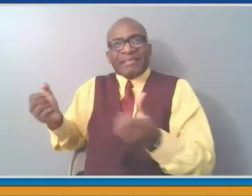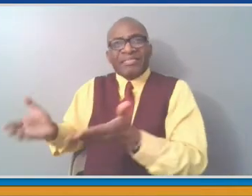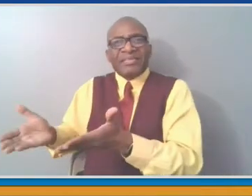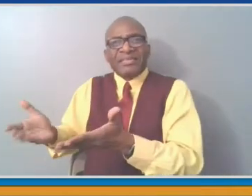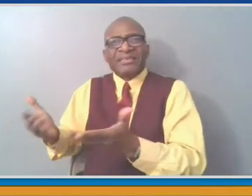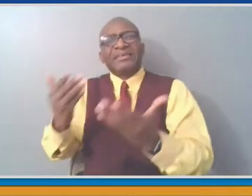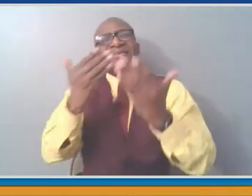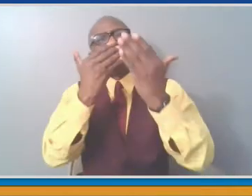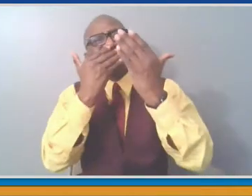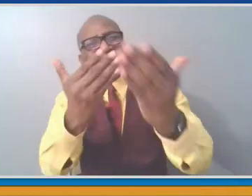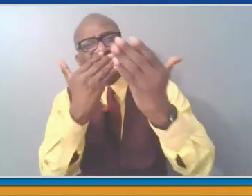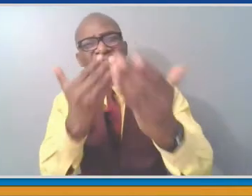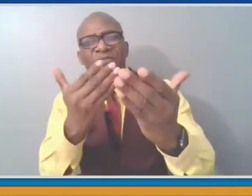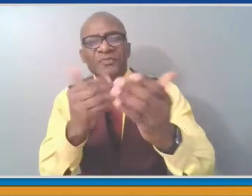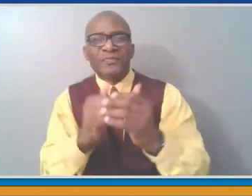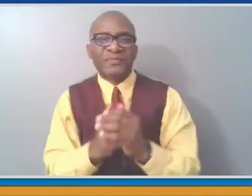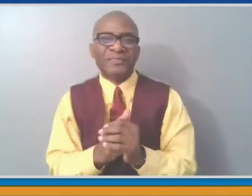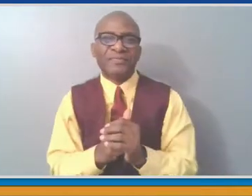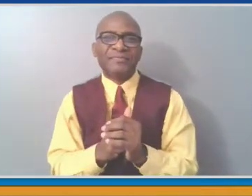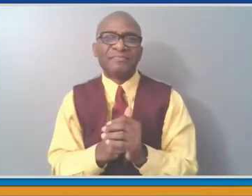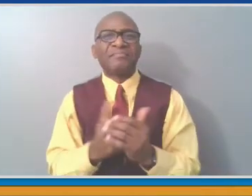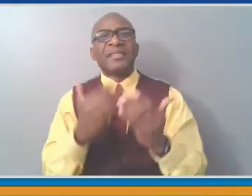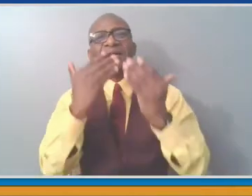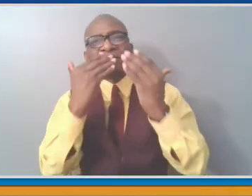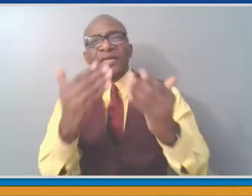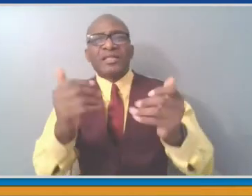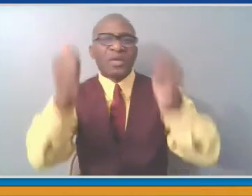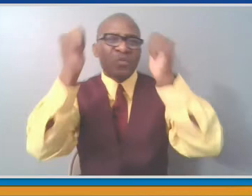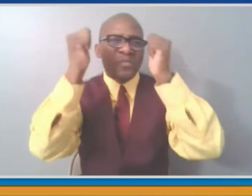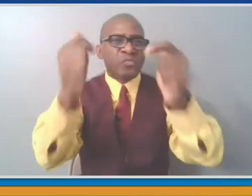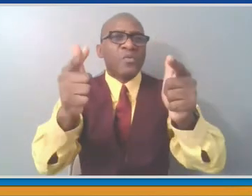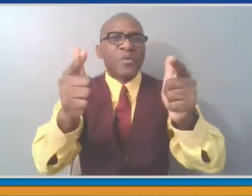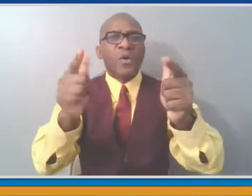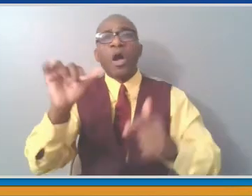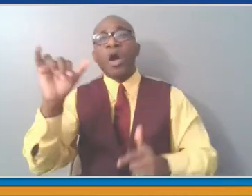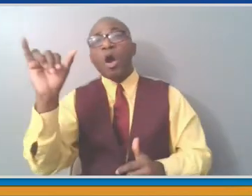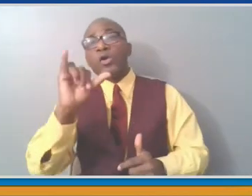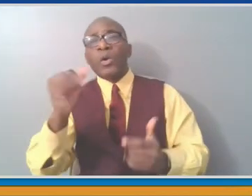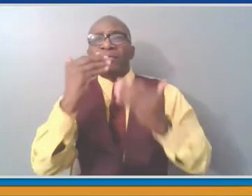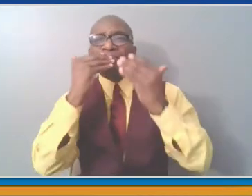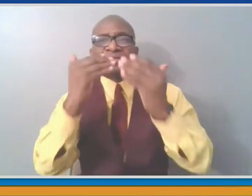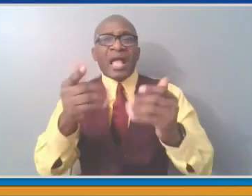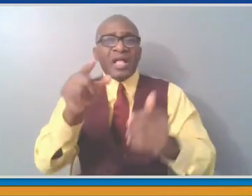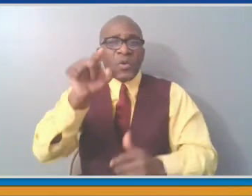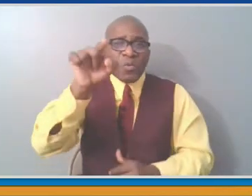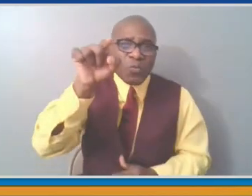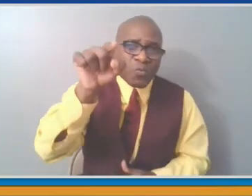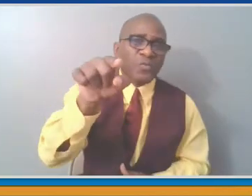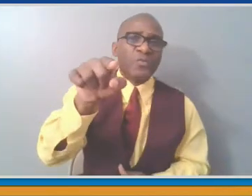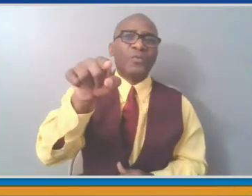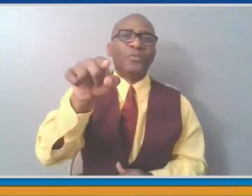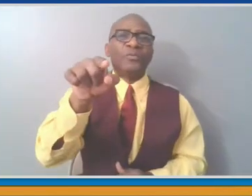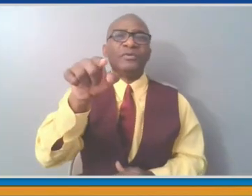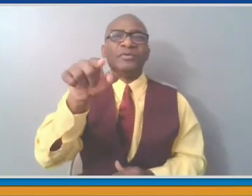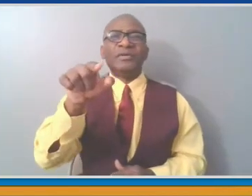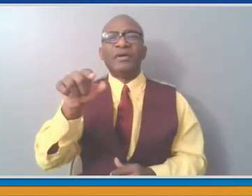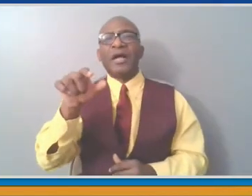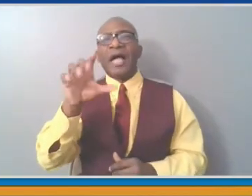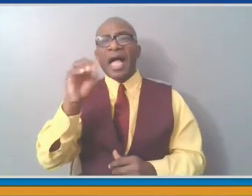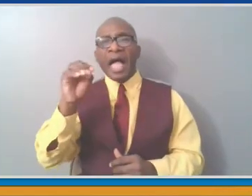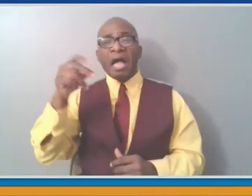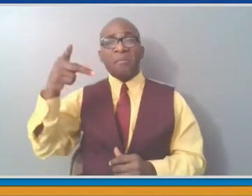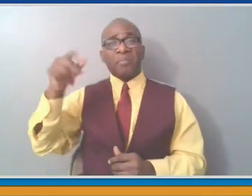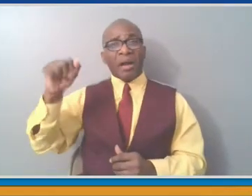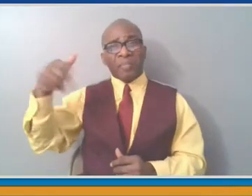again, we want to thank you again, Mr. Papa, for your service to this nation. You risked your life for all of us many years ago, and now we want you to have as